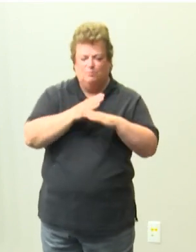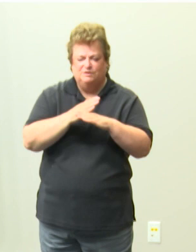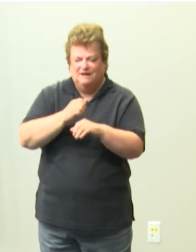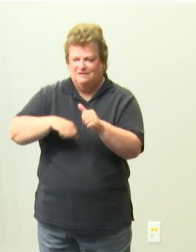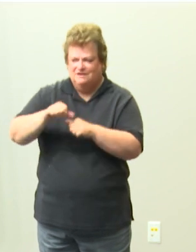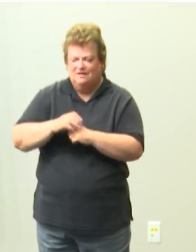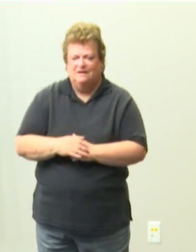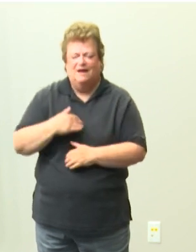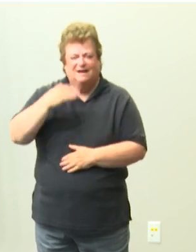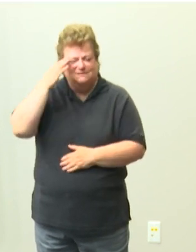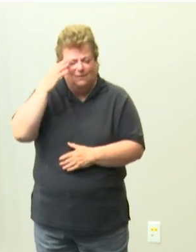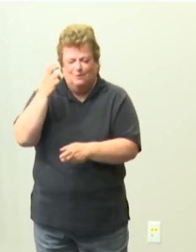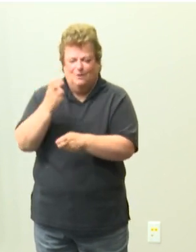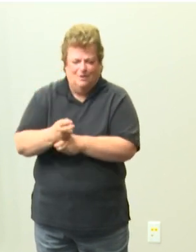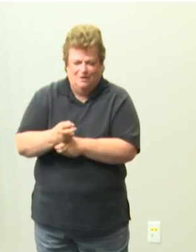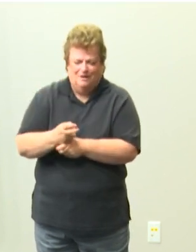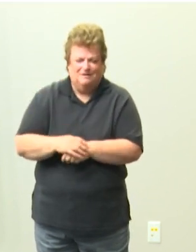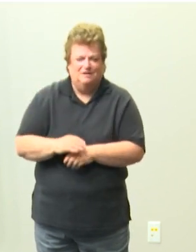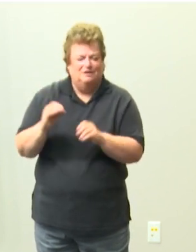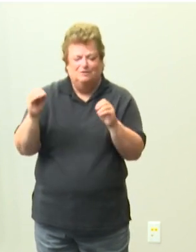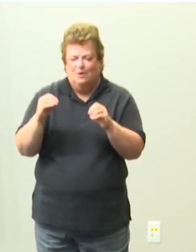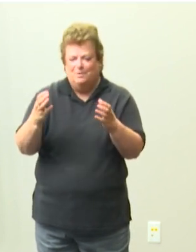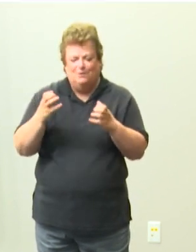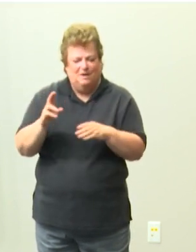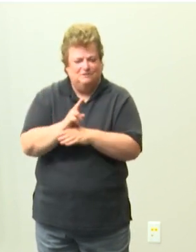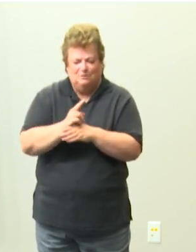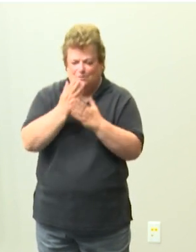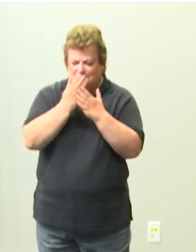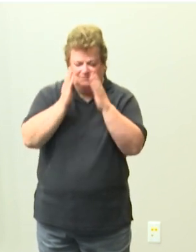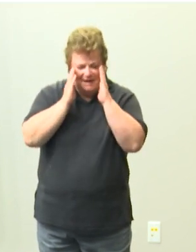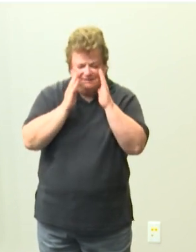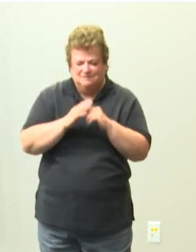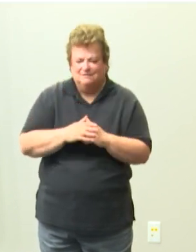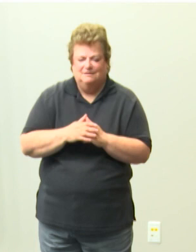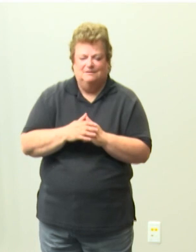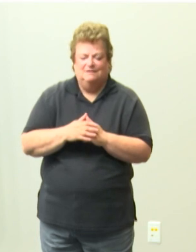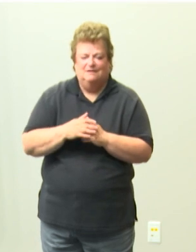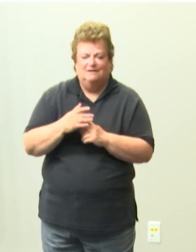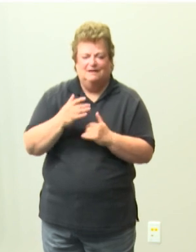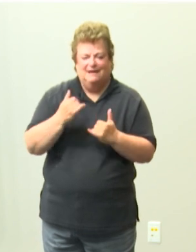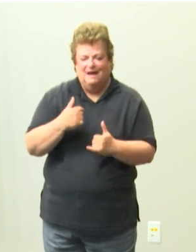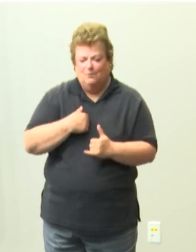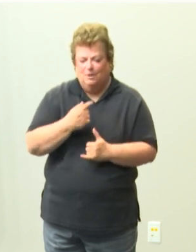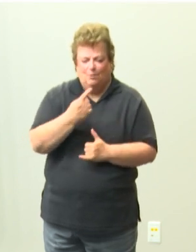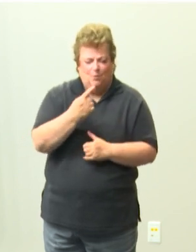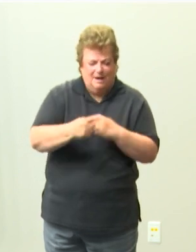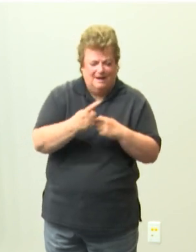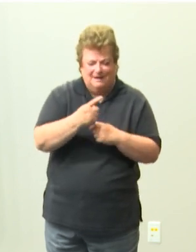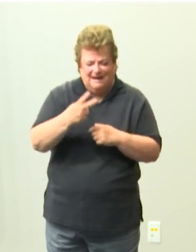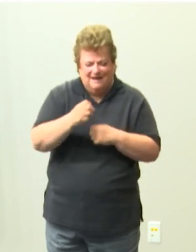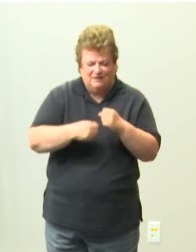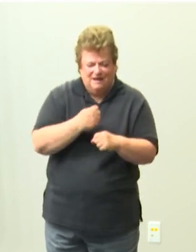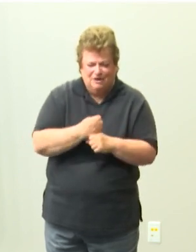it's hard i mean no one wants to be wearing masks no one wants to be doing this a year and a half into into it and we're all